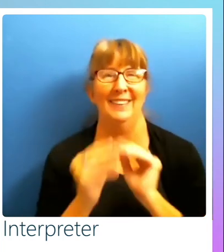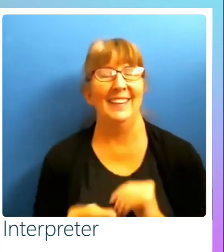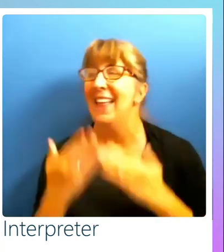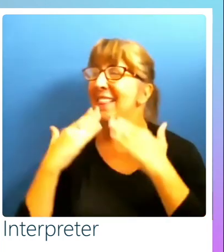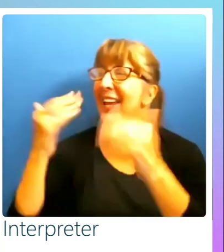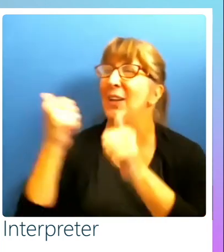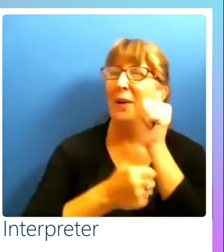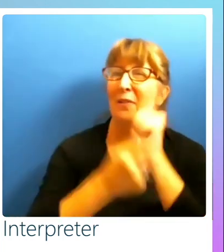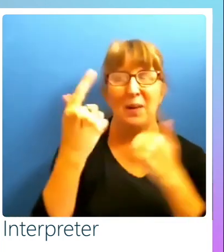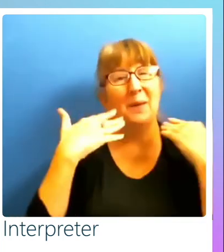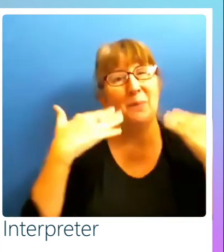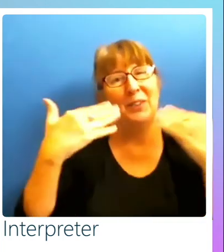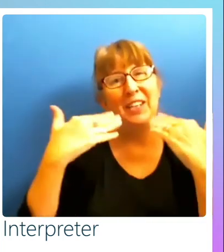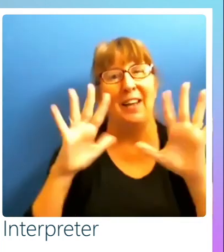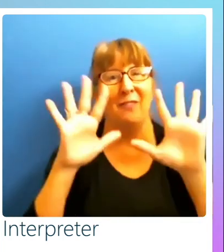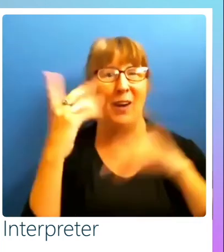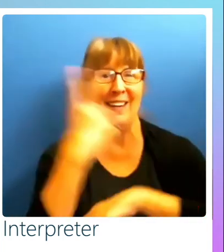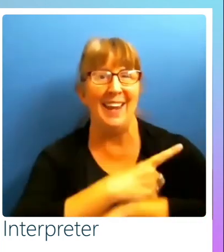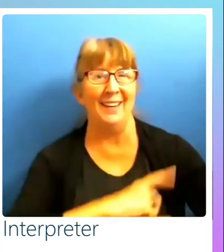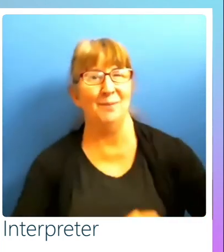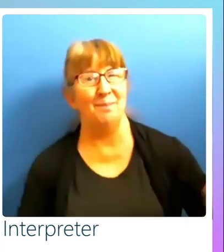everybody. I appreciate it. Have a great day.